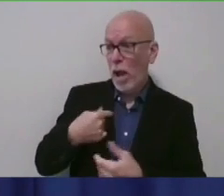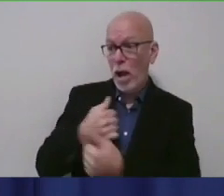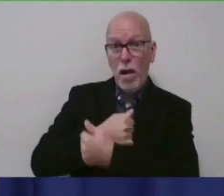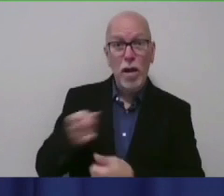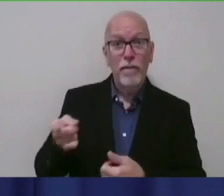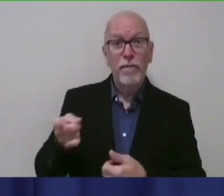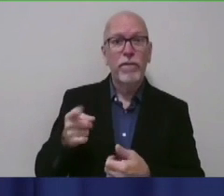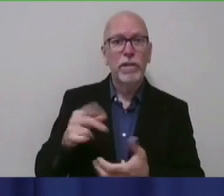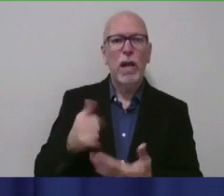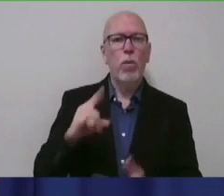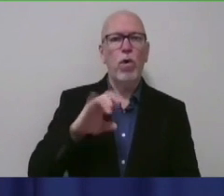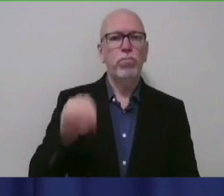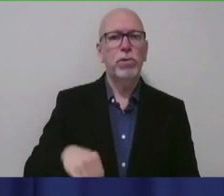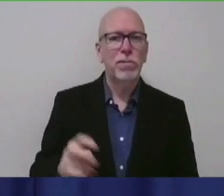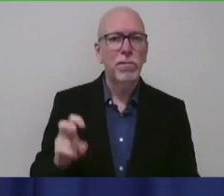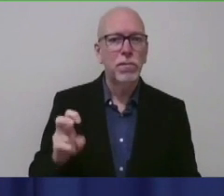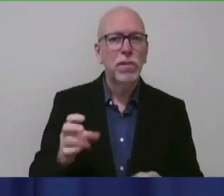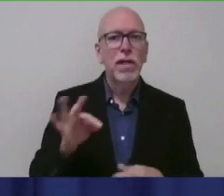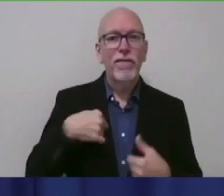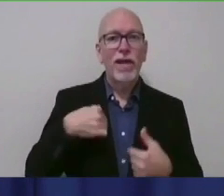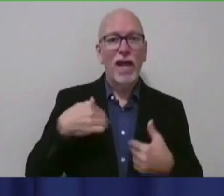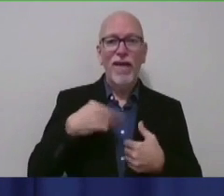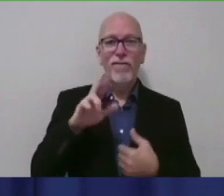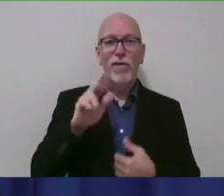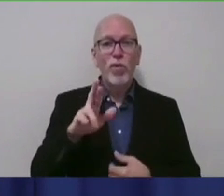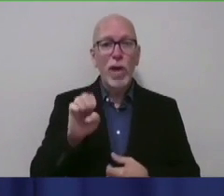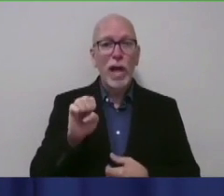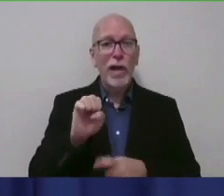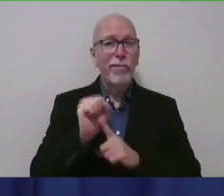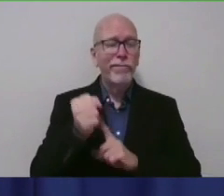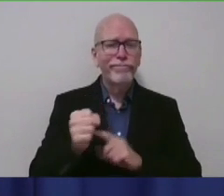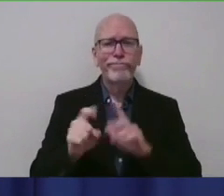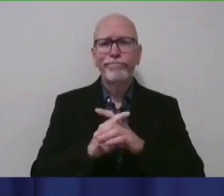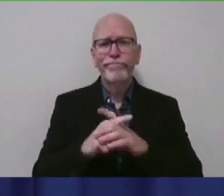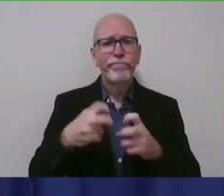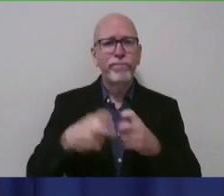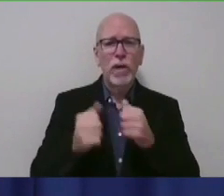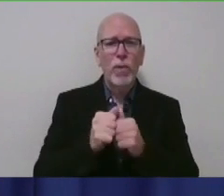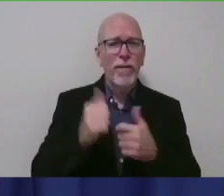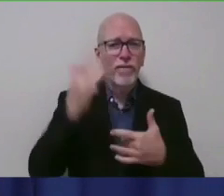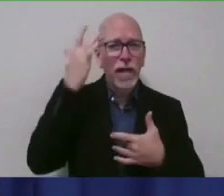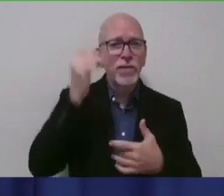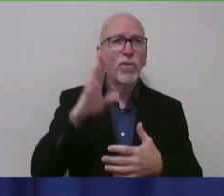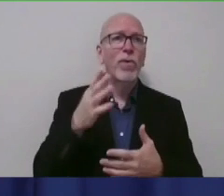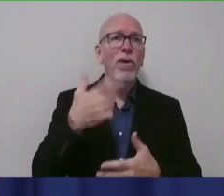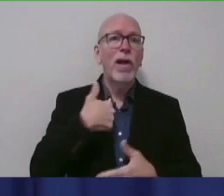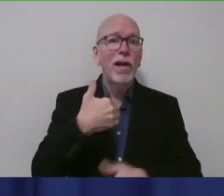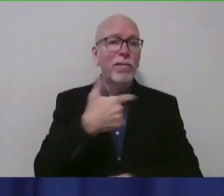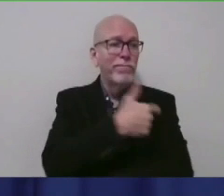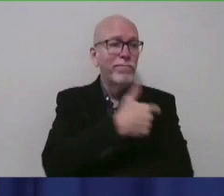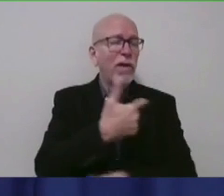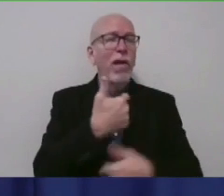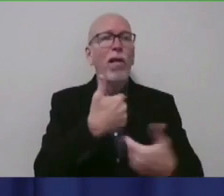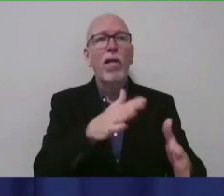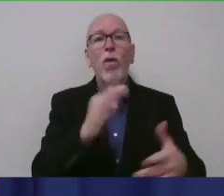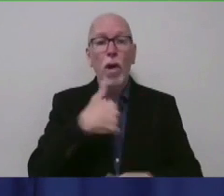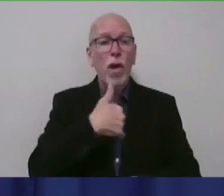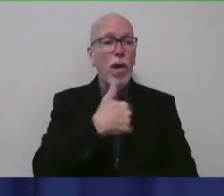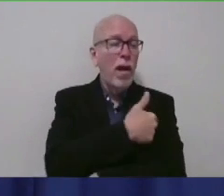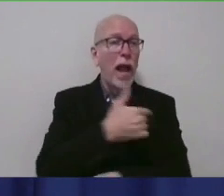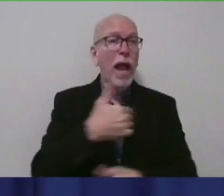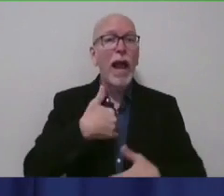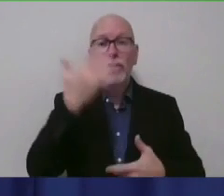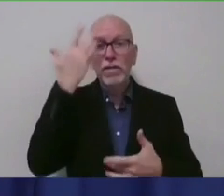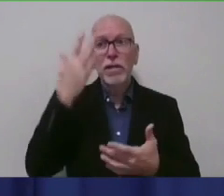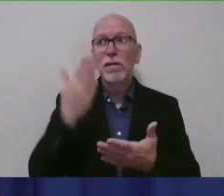if you're the person who has the rare complication with the vaccine or you're the person that decides not to get it and gets COVID and has long-term adverse effects